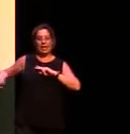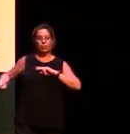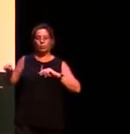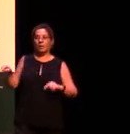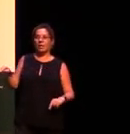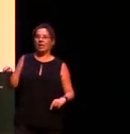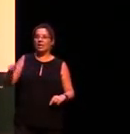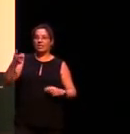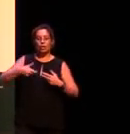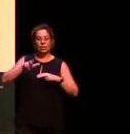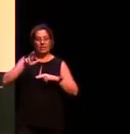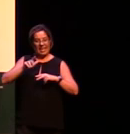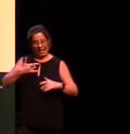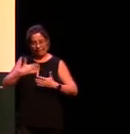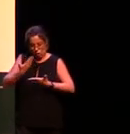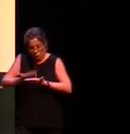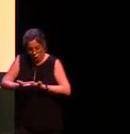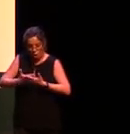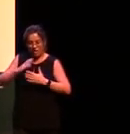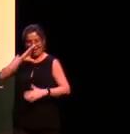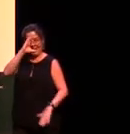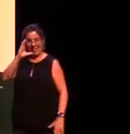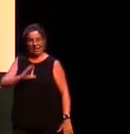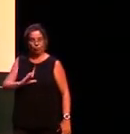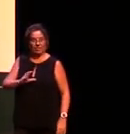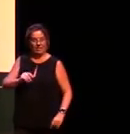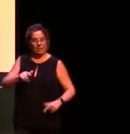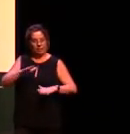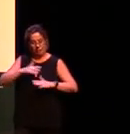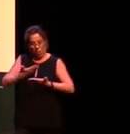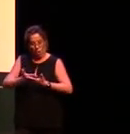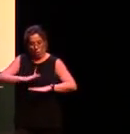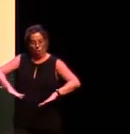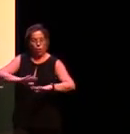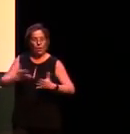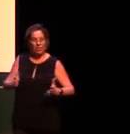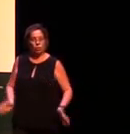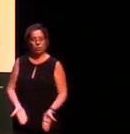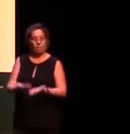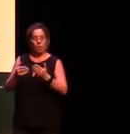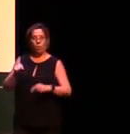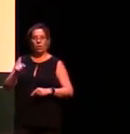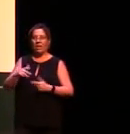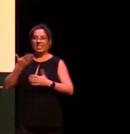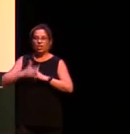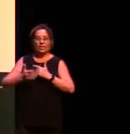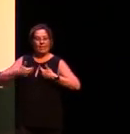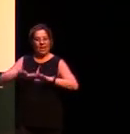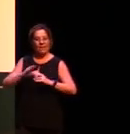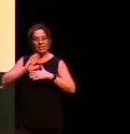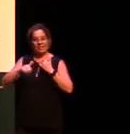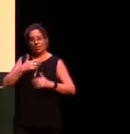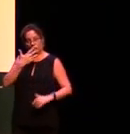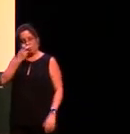well but we forget about all this with our women and our women are the backbone in our communities absolutely in any given aperture community we are the backbone